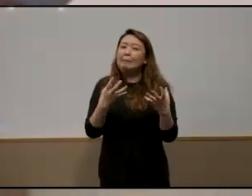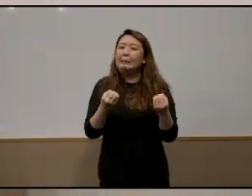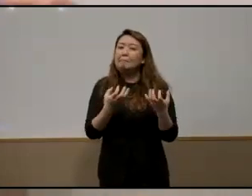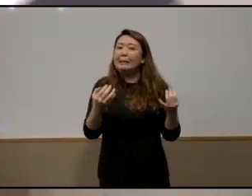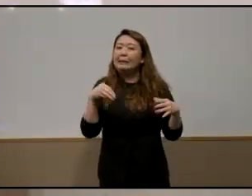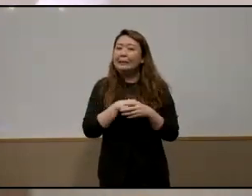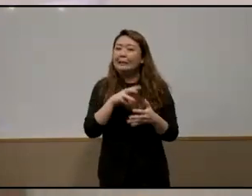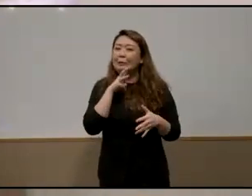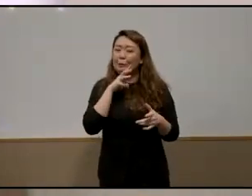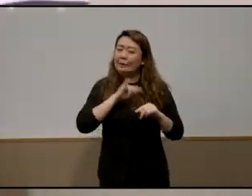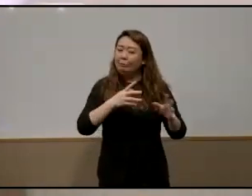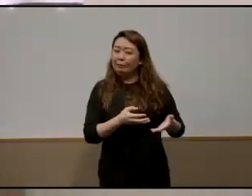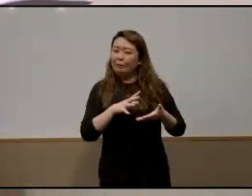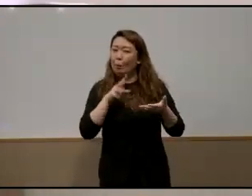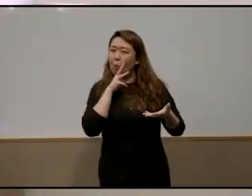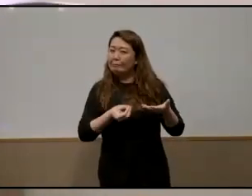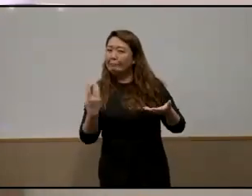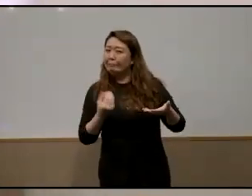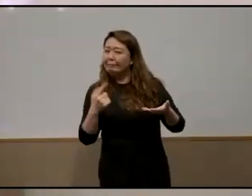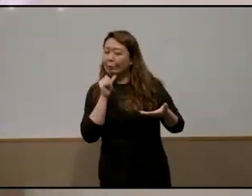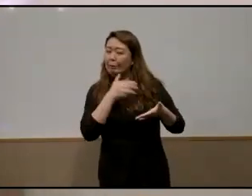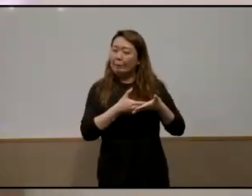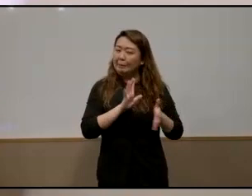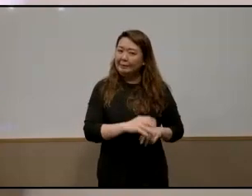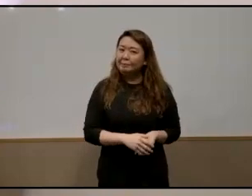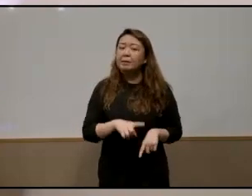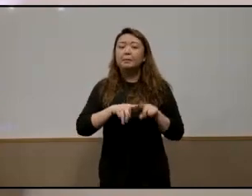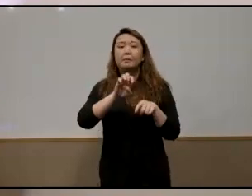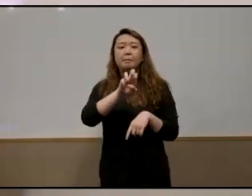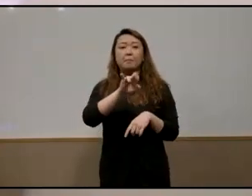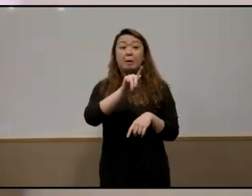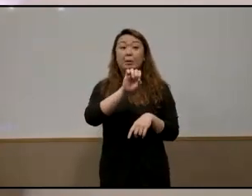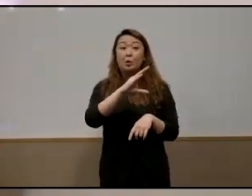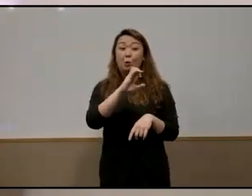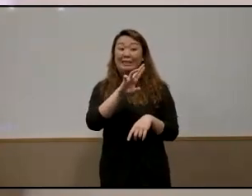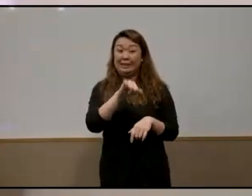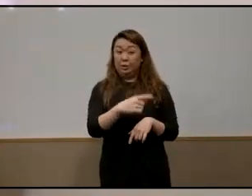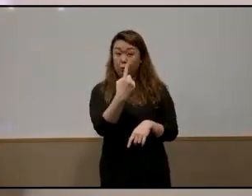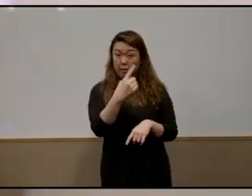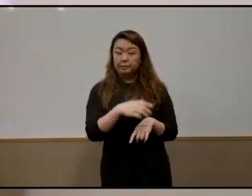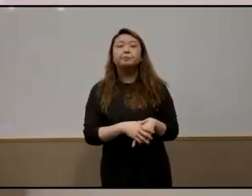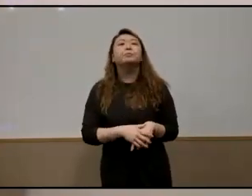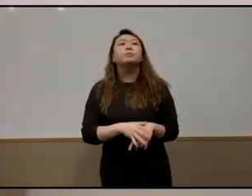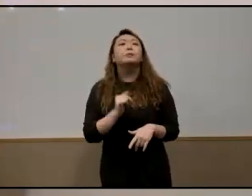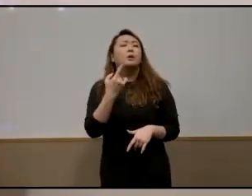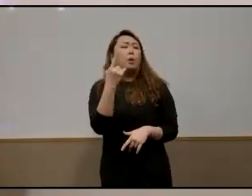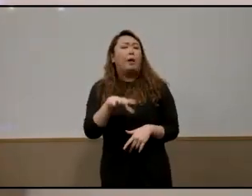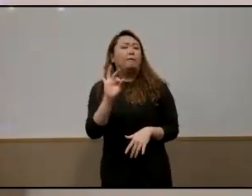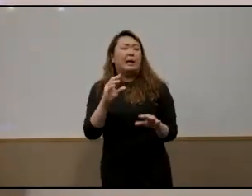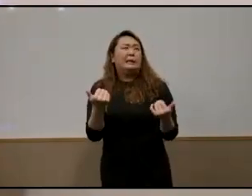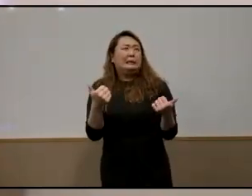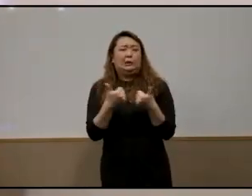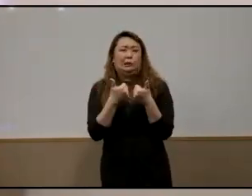we have to throw out and um meritocracy being one of them um one of the things i find very challenging about